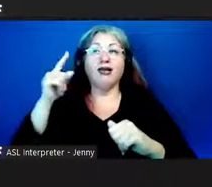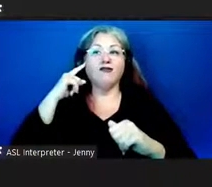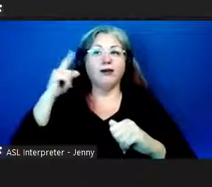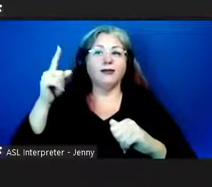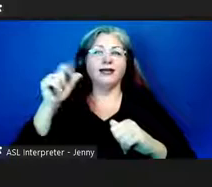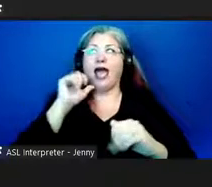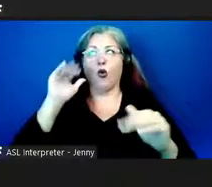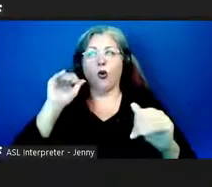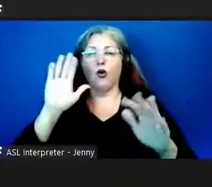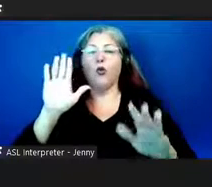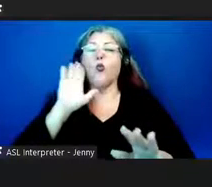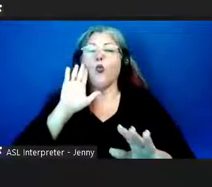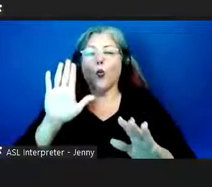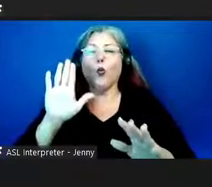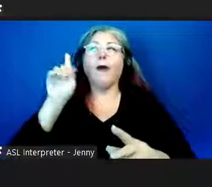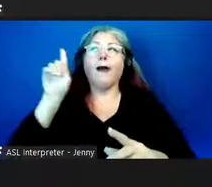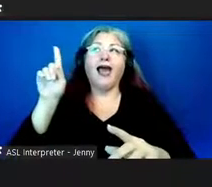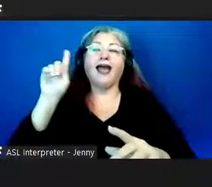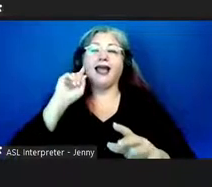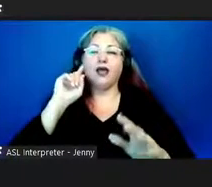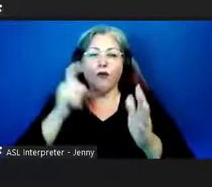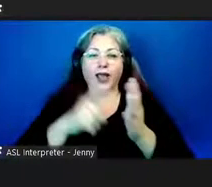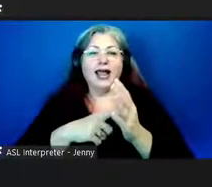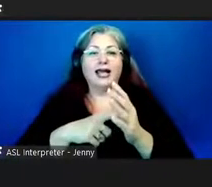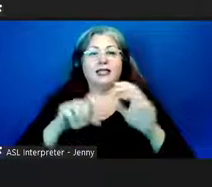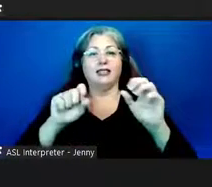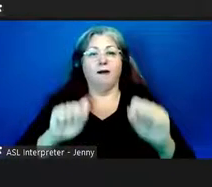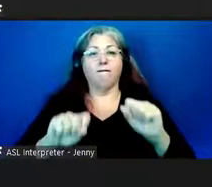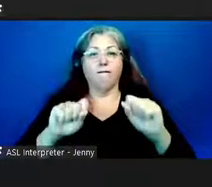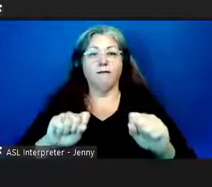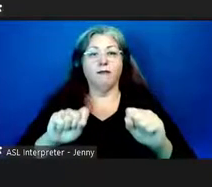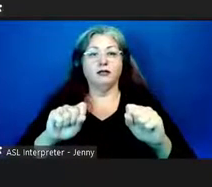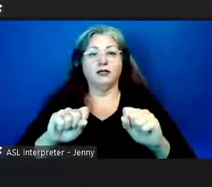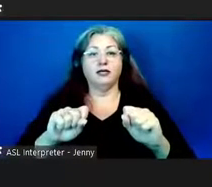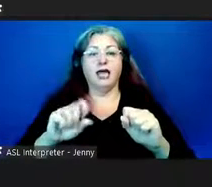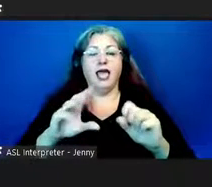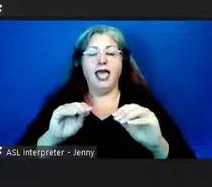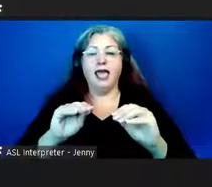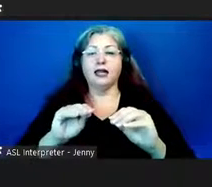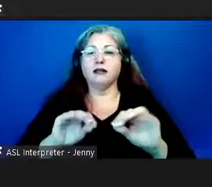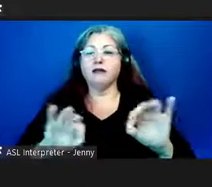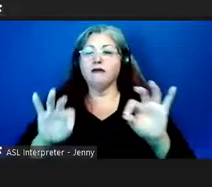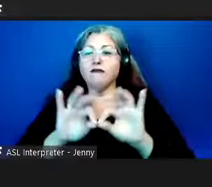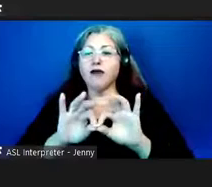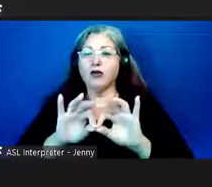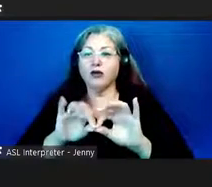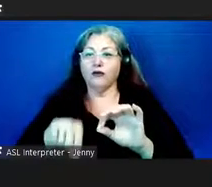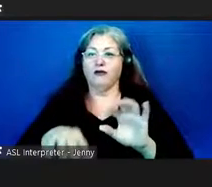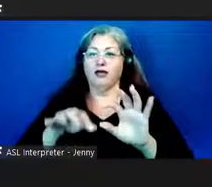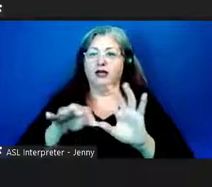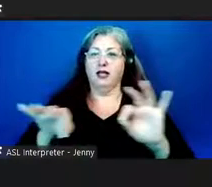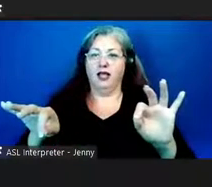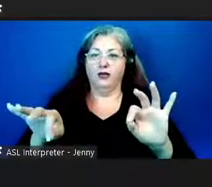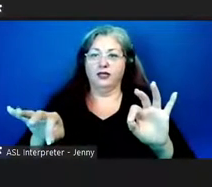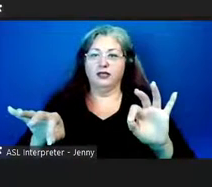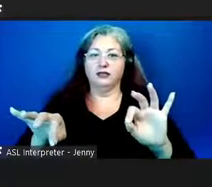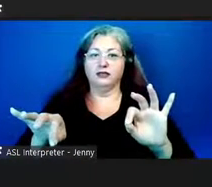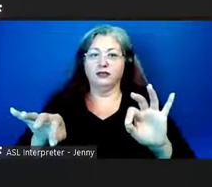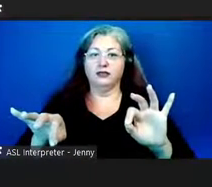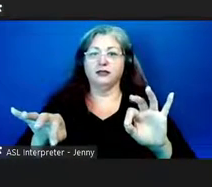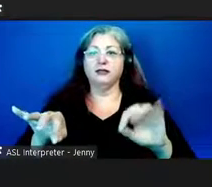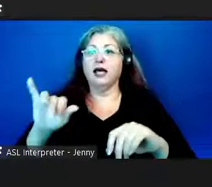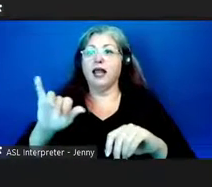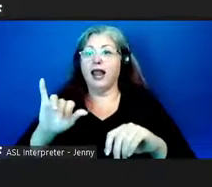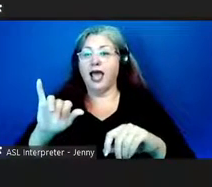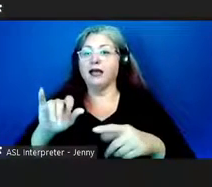hopefully, we will make the government recognize the possibilities and values of our language, such as to